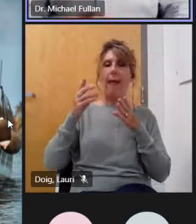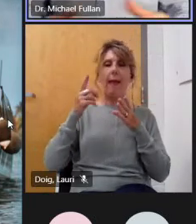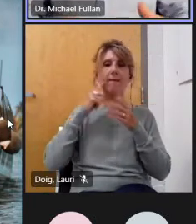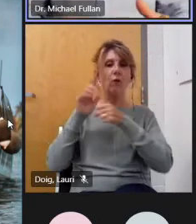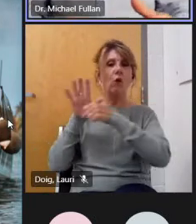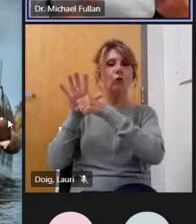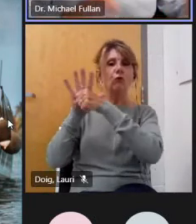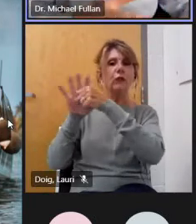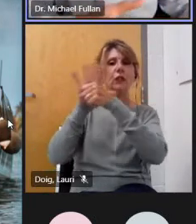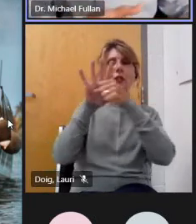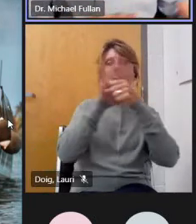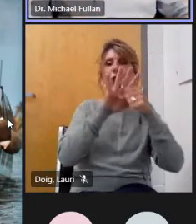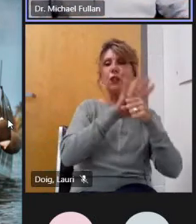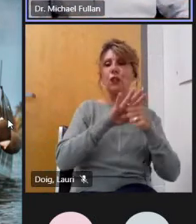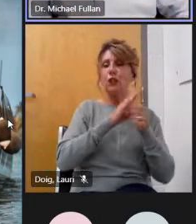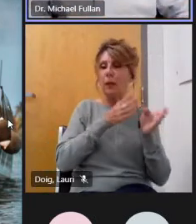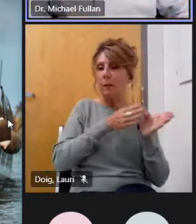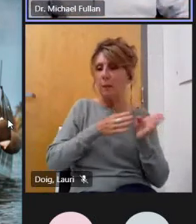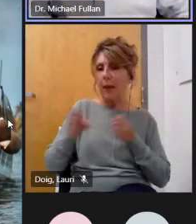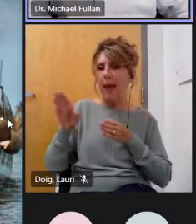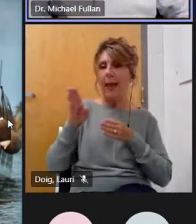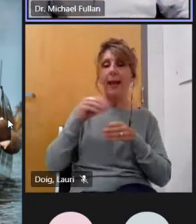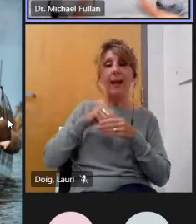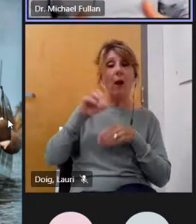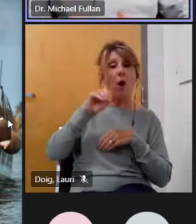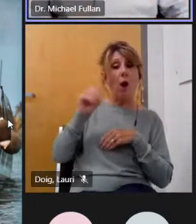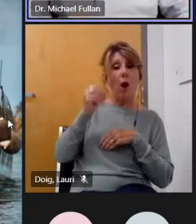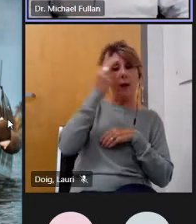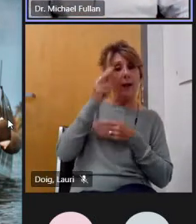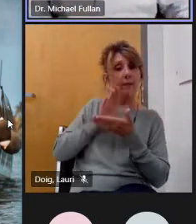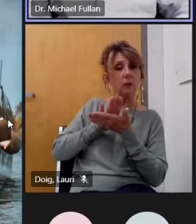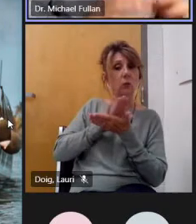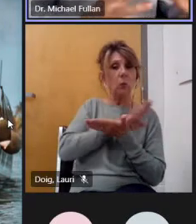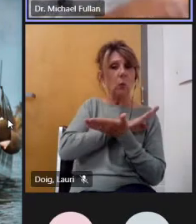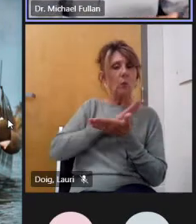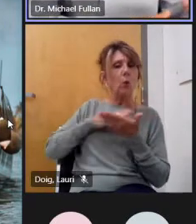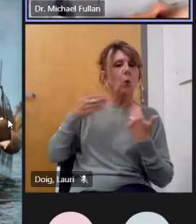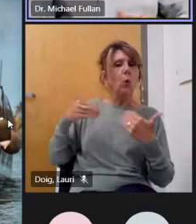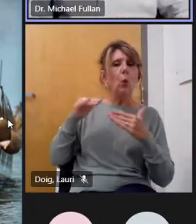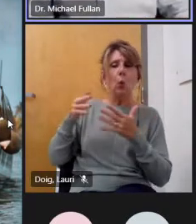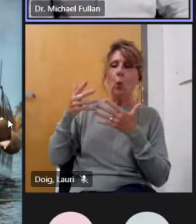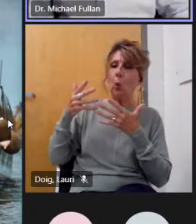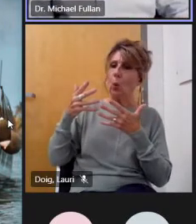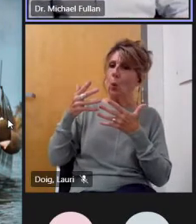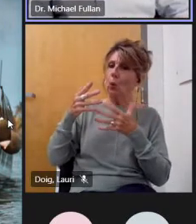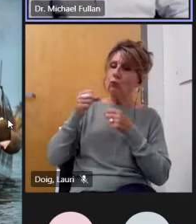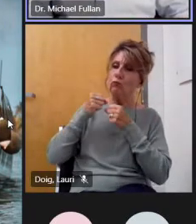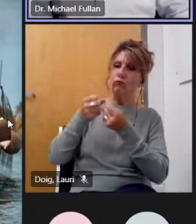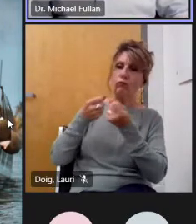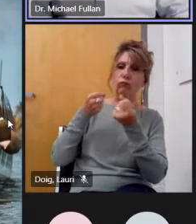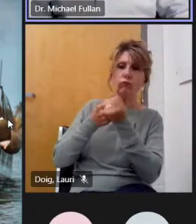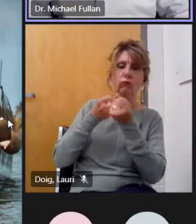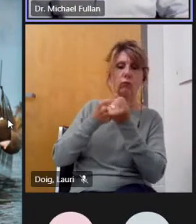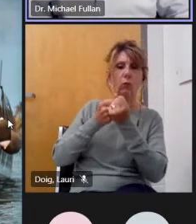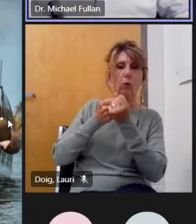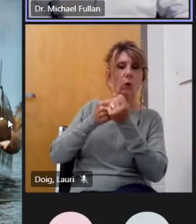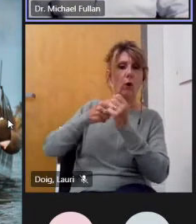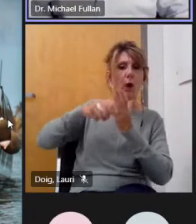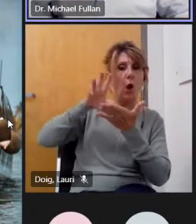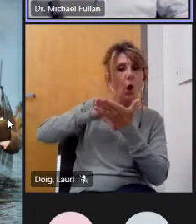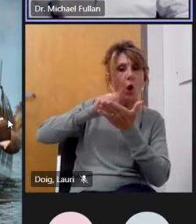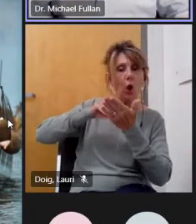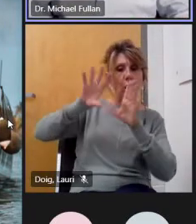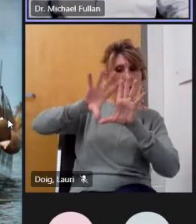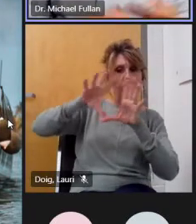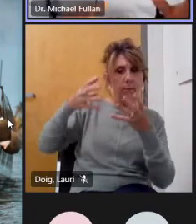a lot of uh it's very well developed in the ottawa catholic district our deep learning we've got great things going on in newfoundland labrador i'm going to show you a video